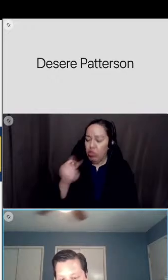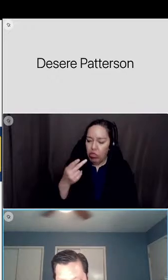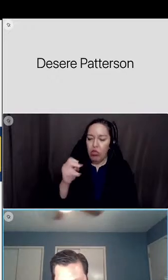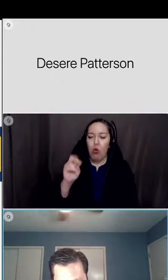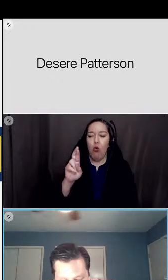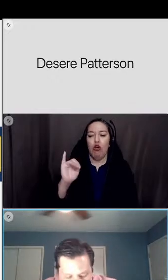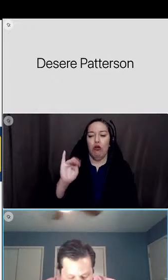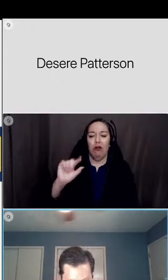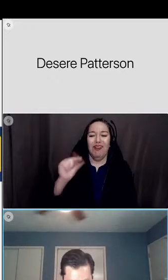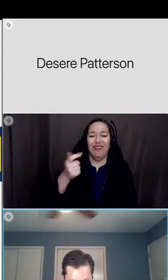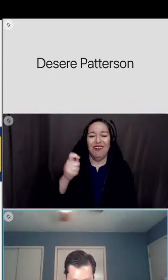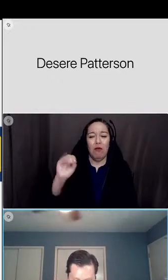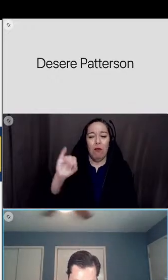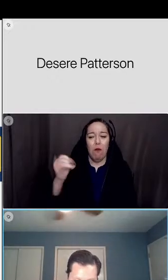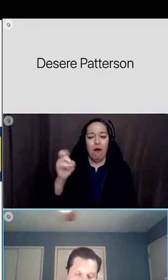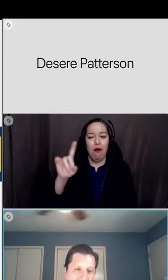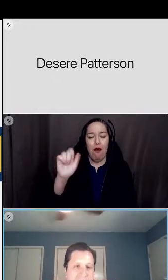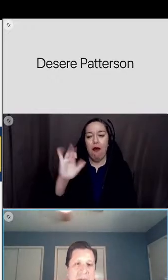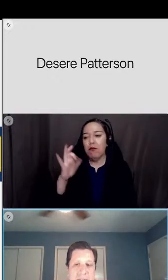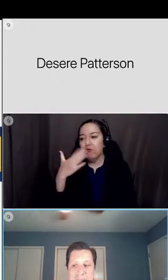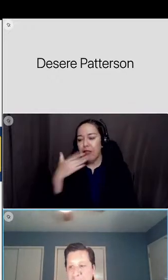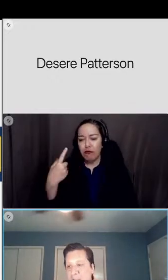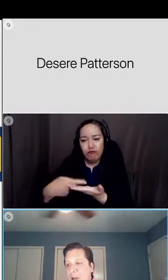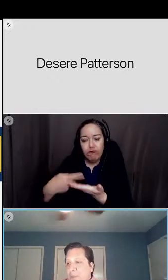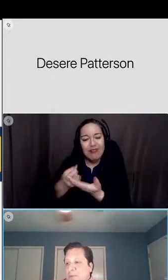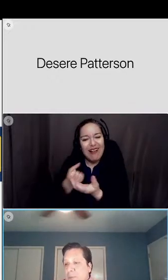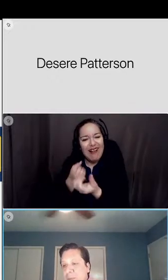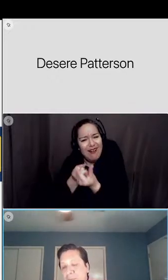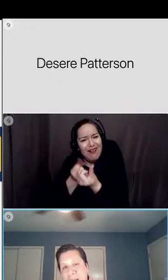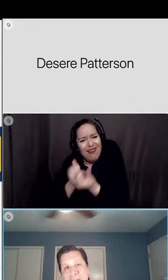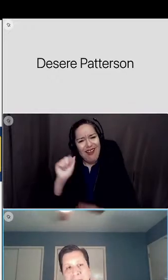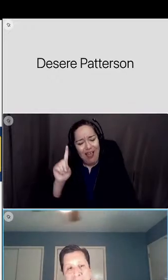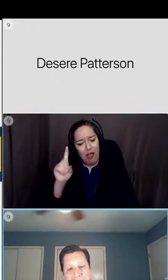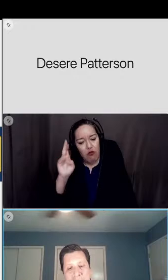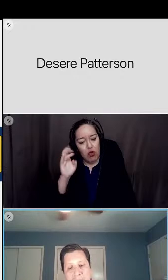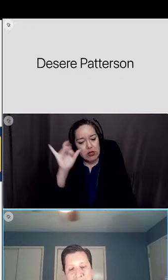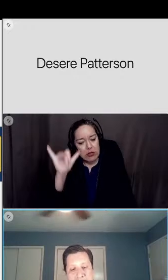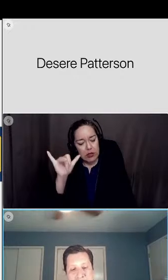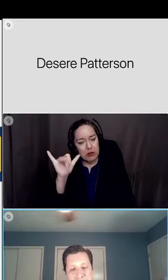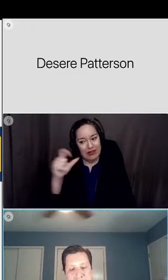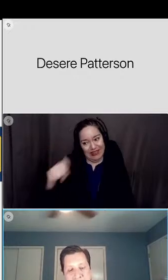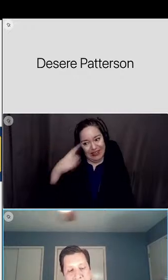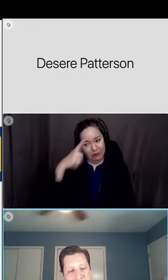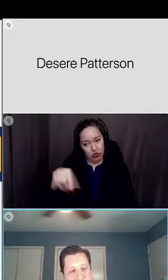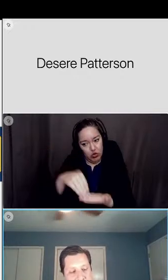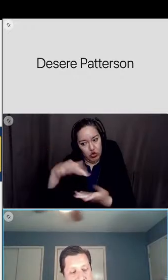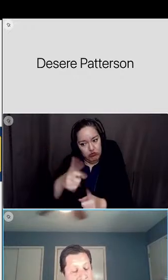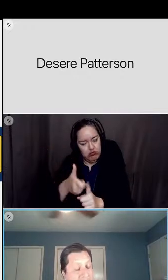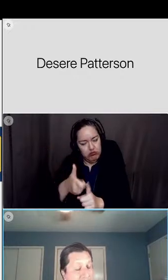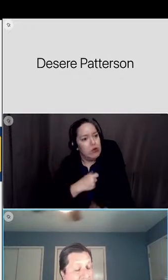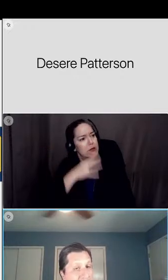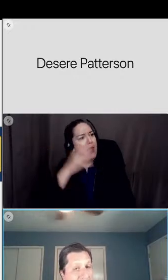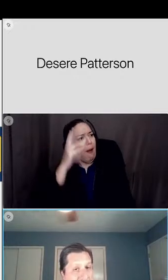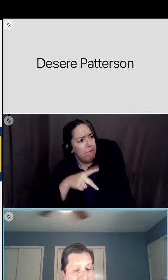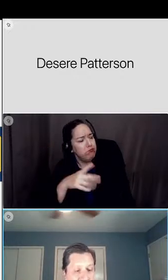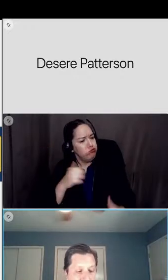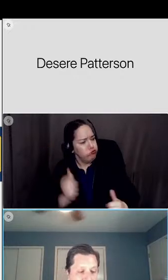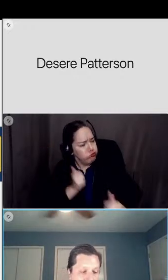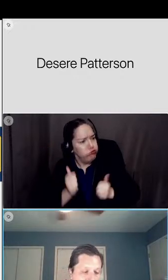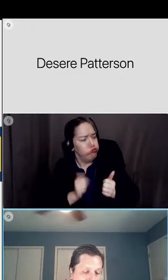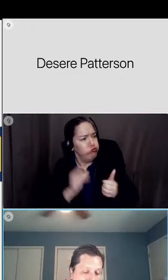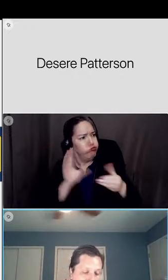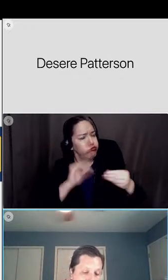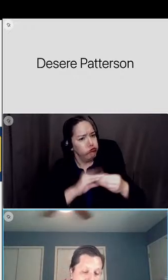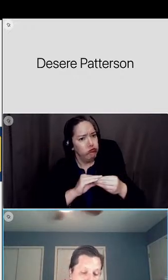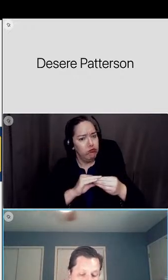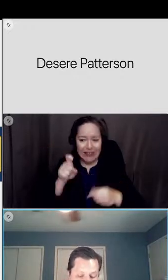um and the need for students to speak up and for people to advocate on behalf of the students and for them to become advocates